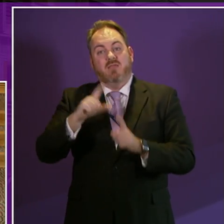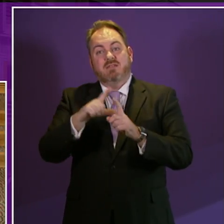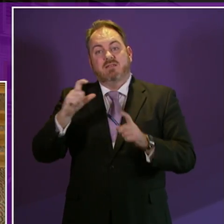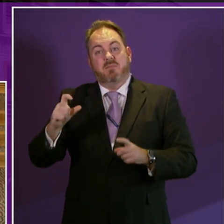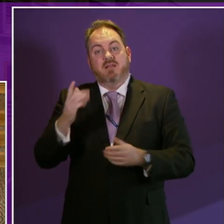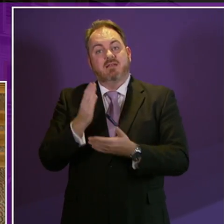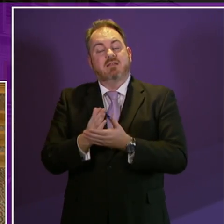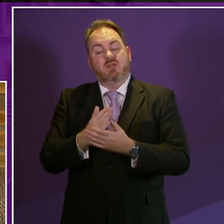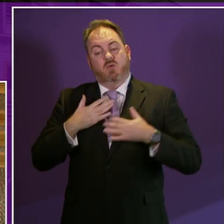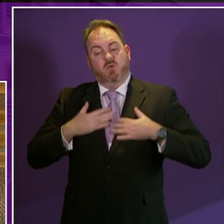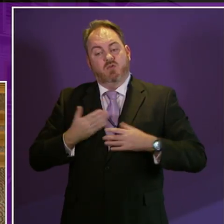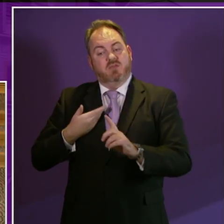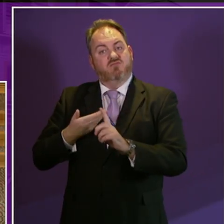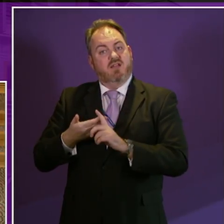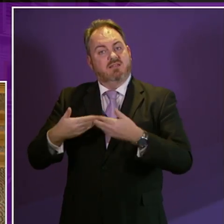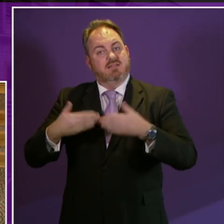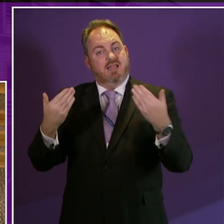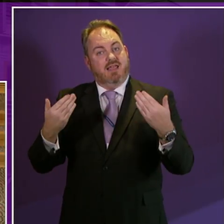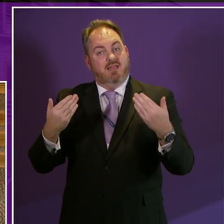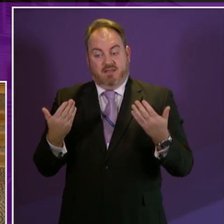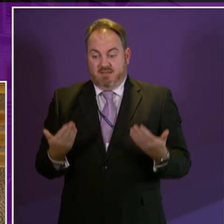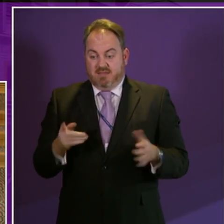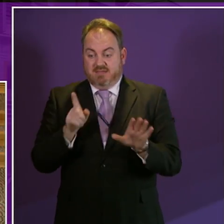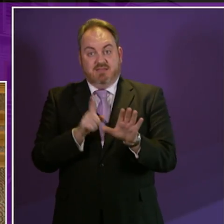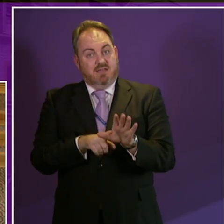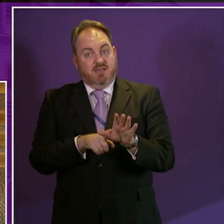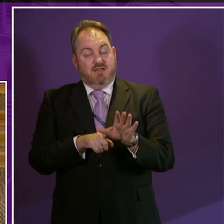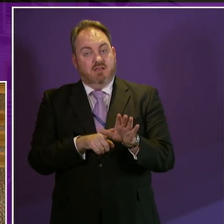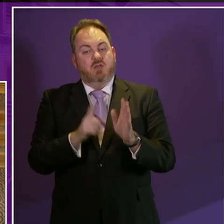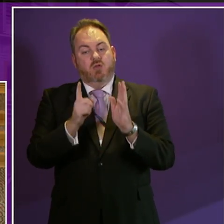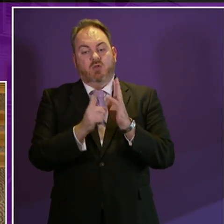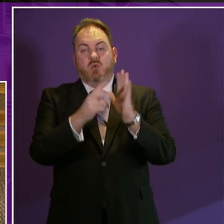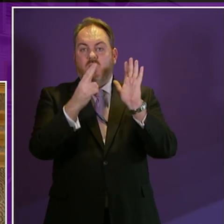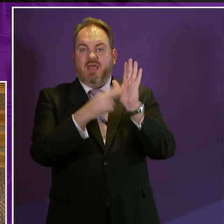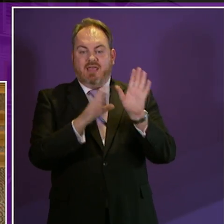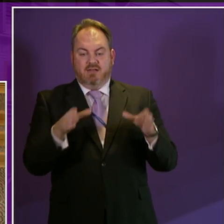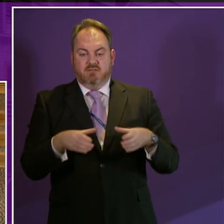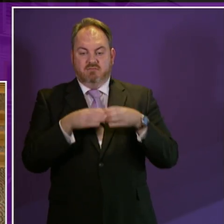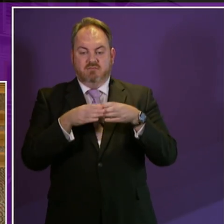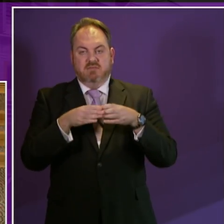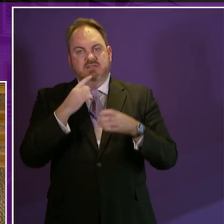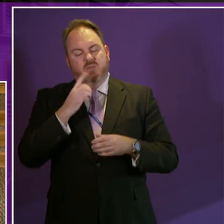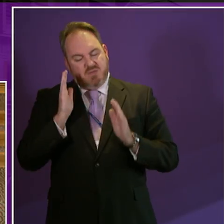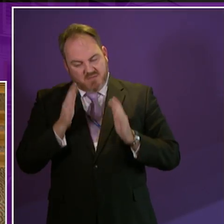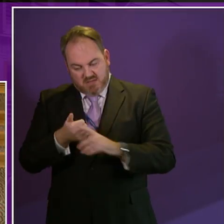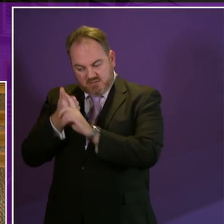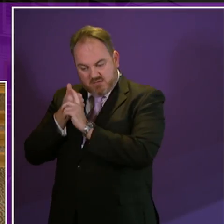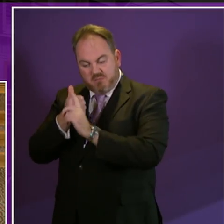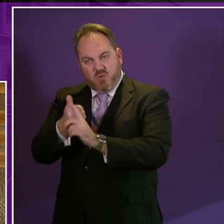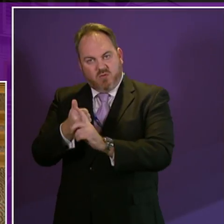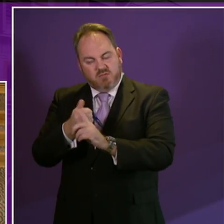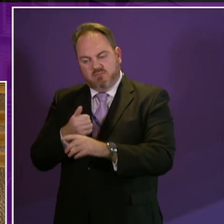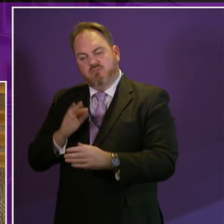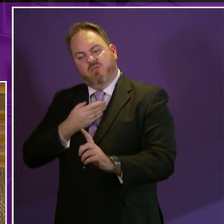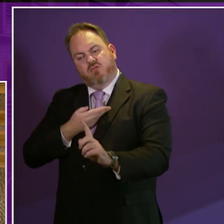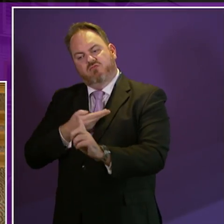Rights Day and this year the UN has drawn particular attention to the need to stand up for the rights of disabled